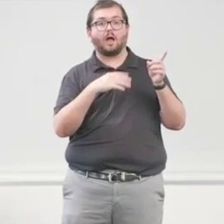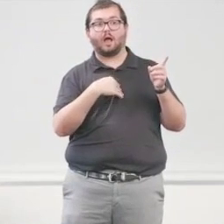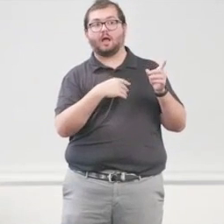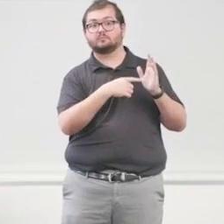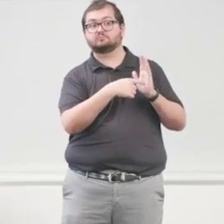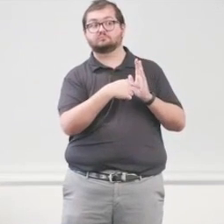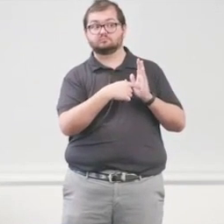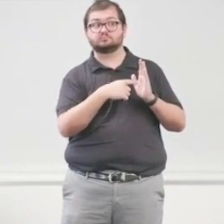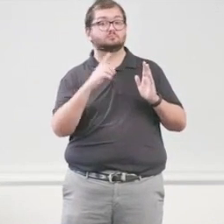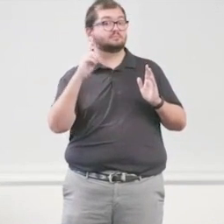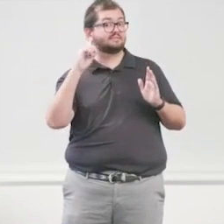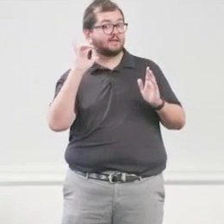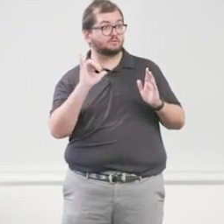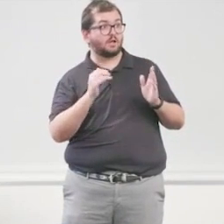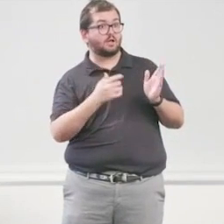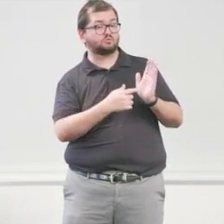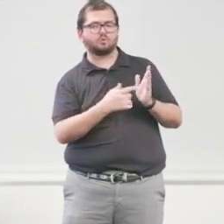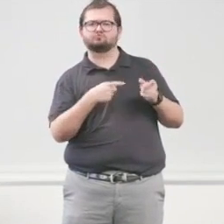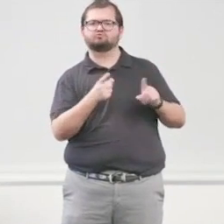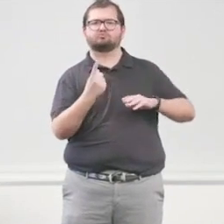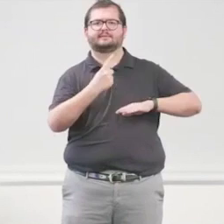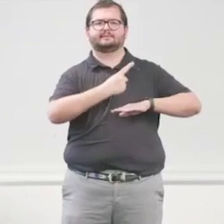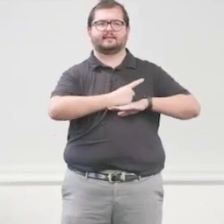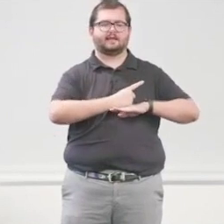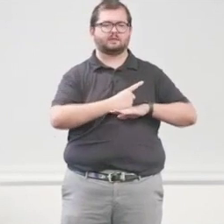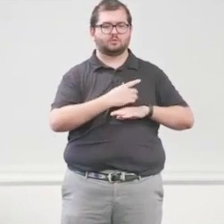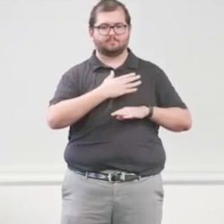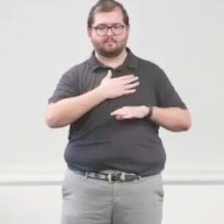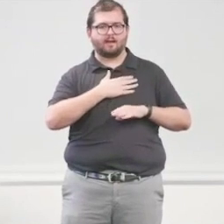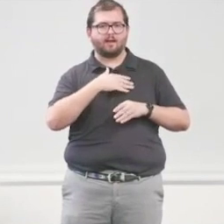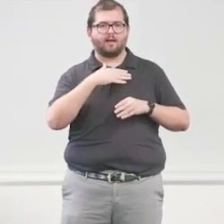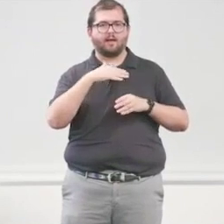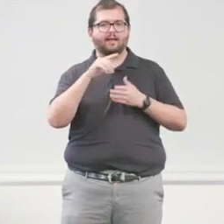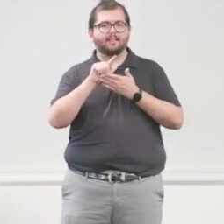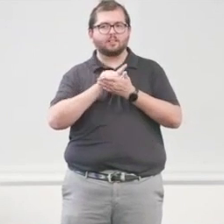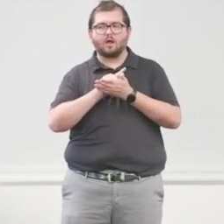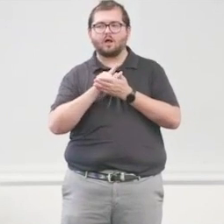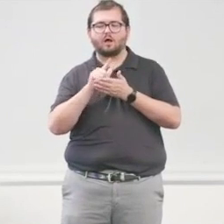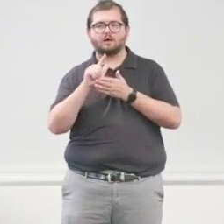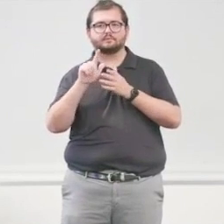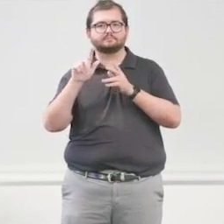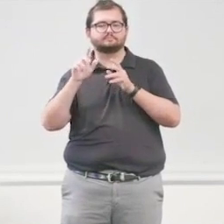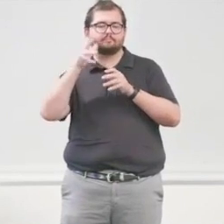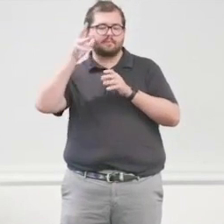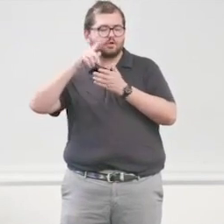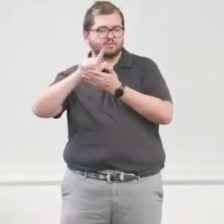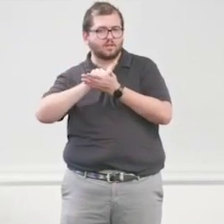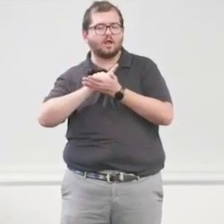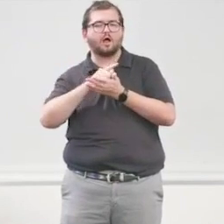and we did it during the day. So my in-laws crawled out of the house. My kids crawled out of the house laughing, joking.